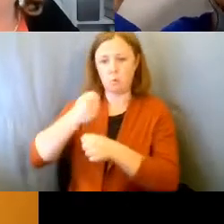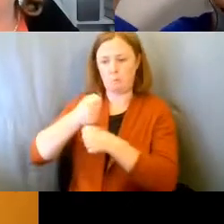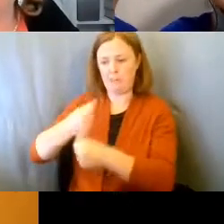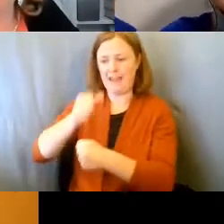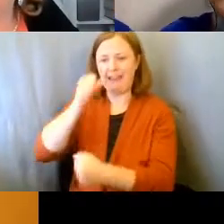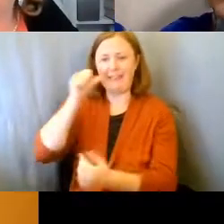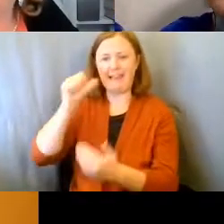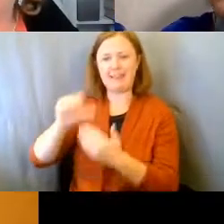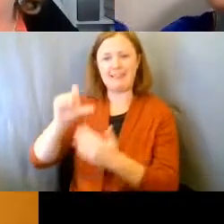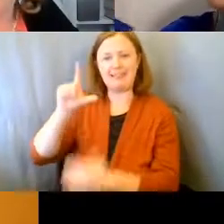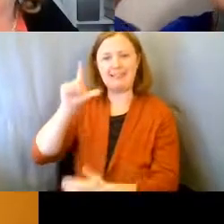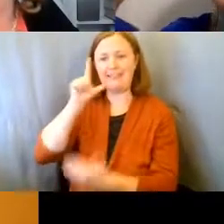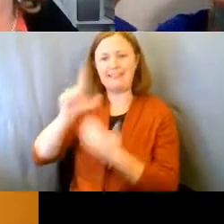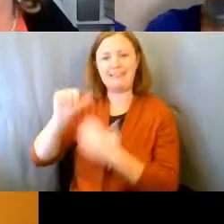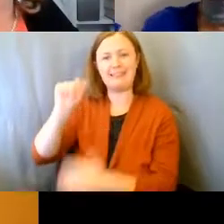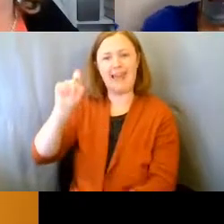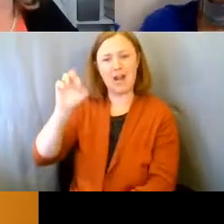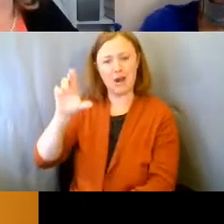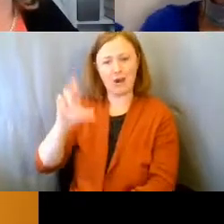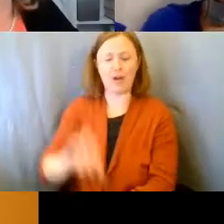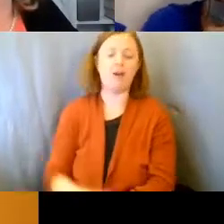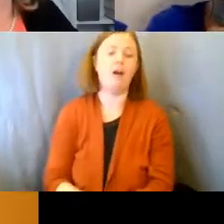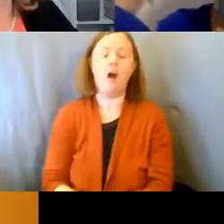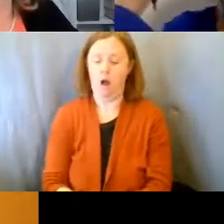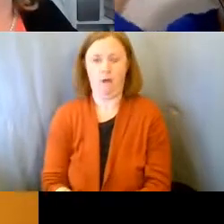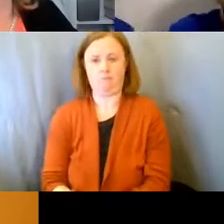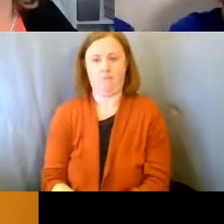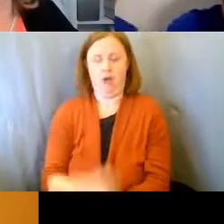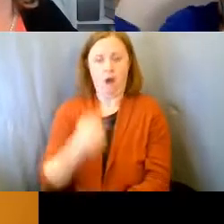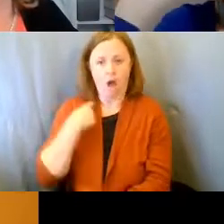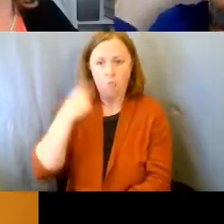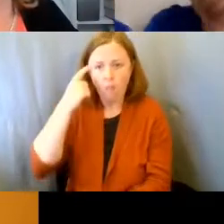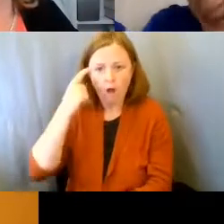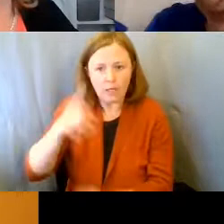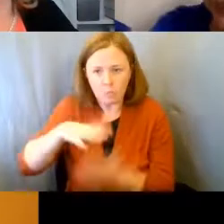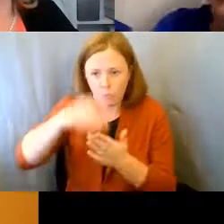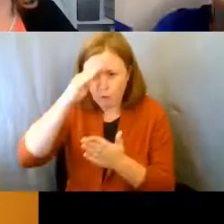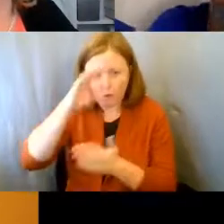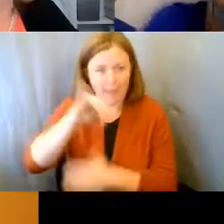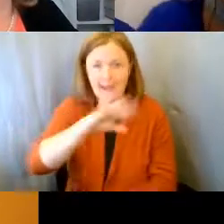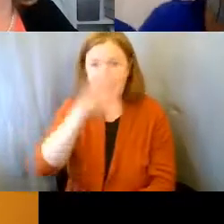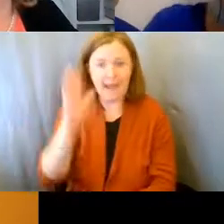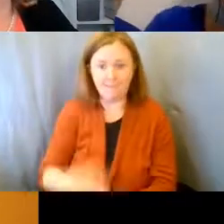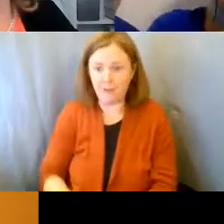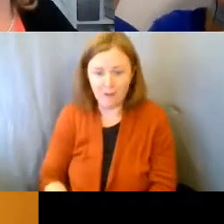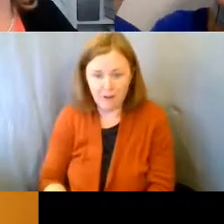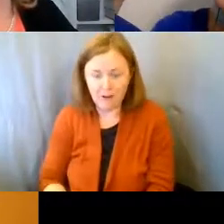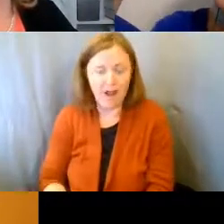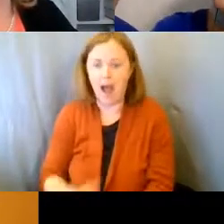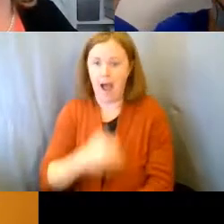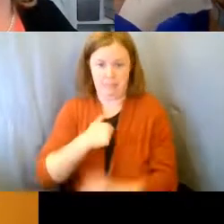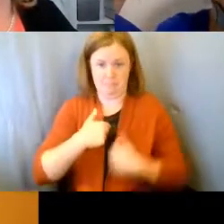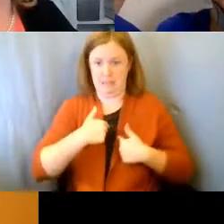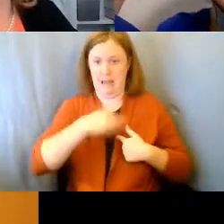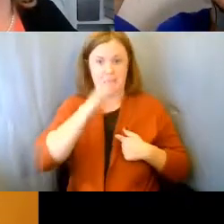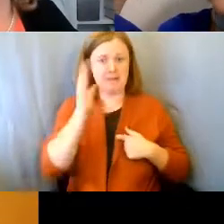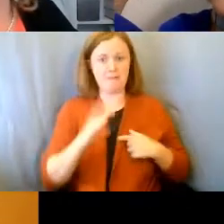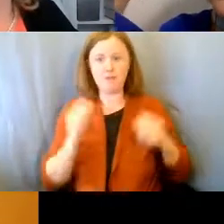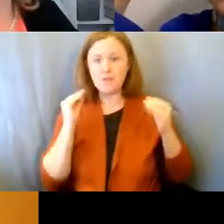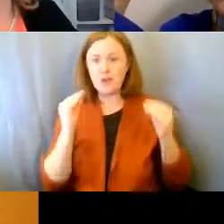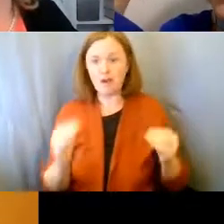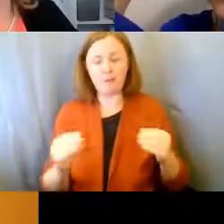will tell him. I never thought he would know how to do those things. I never taught him those things.